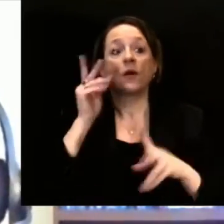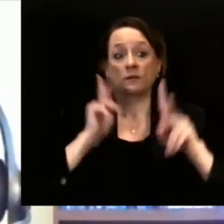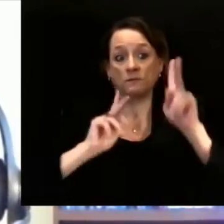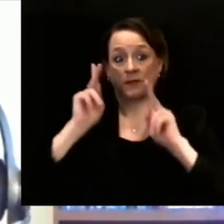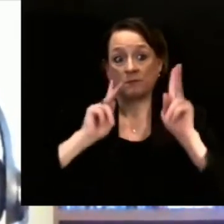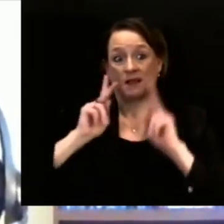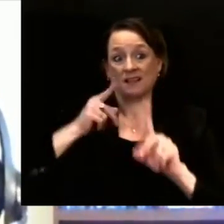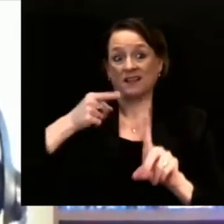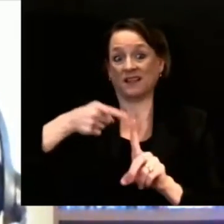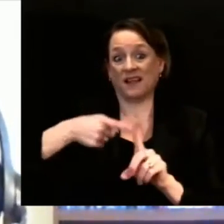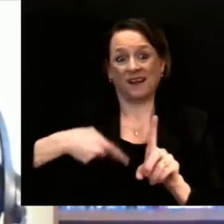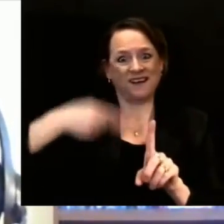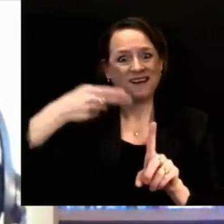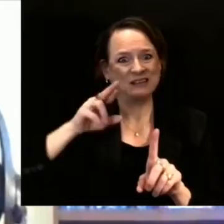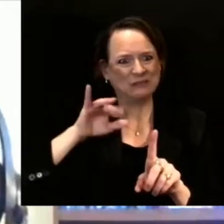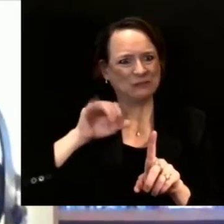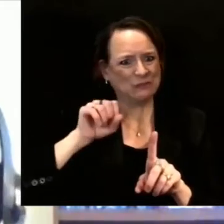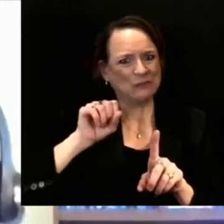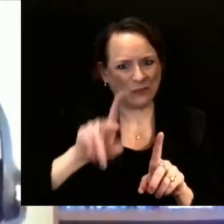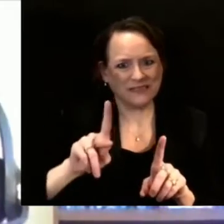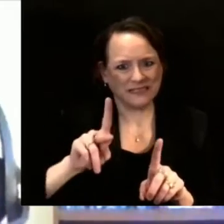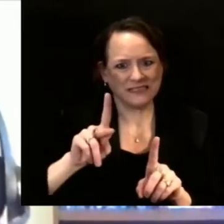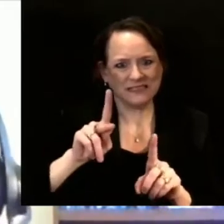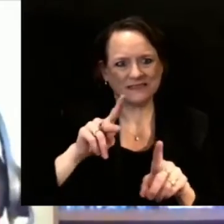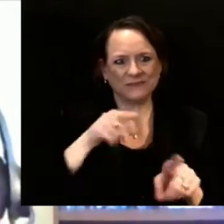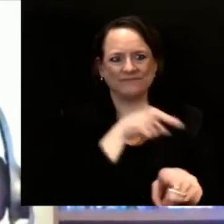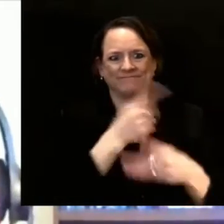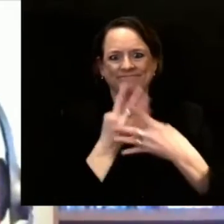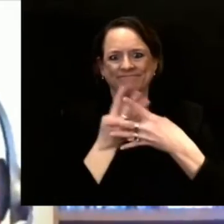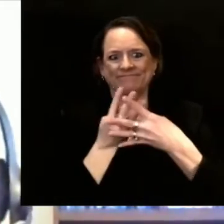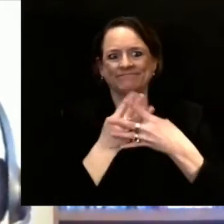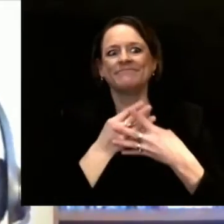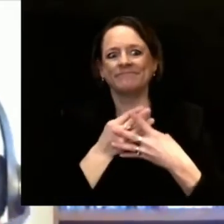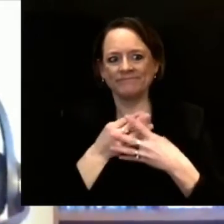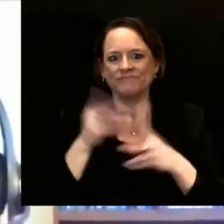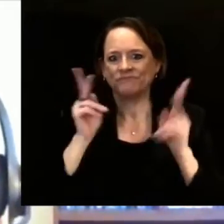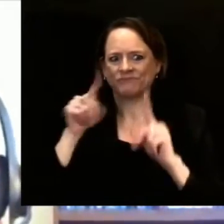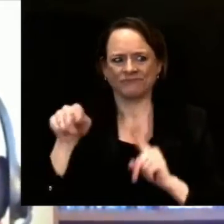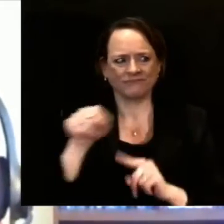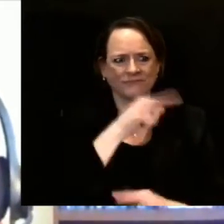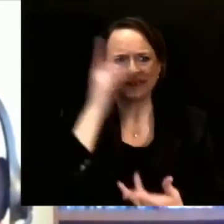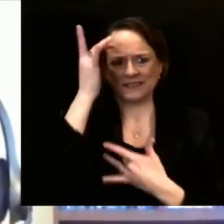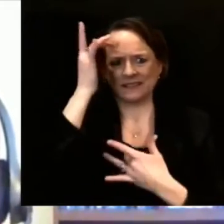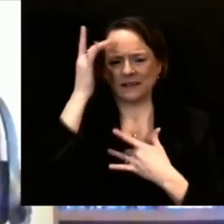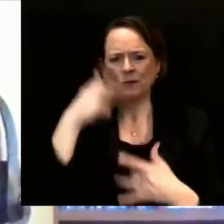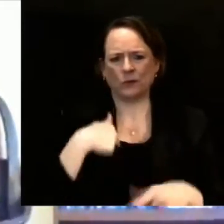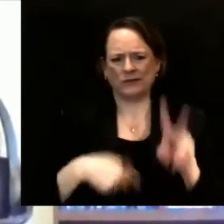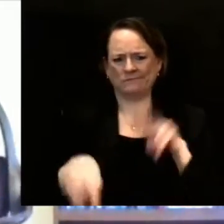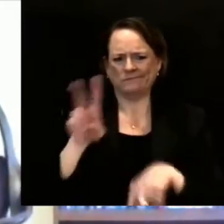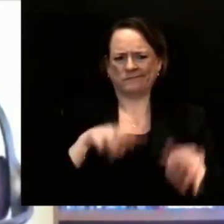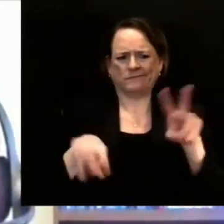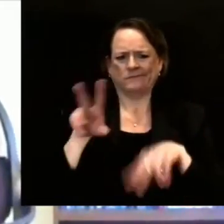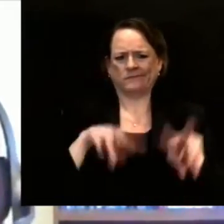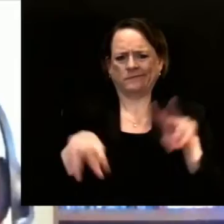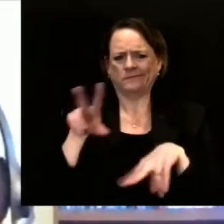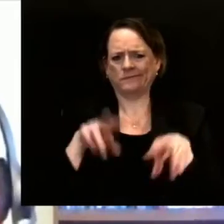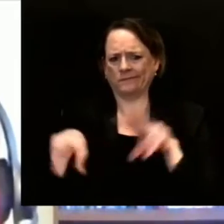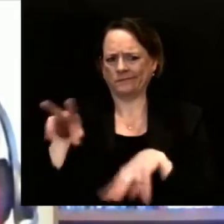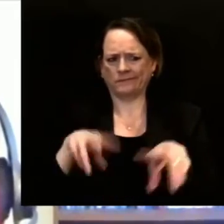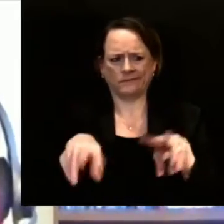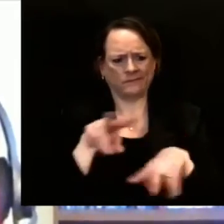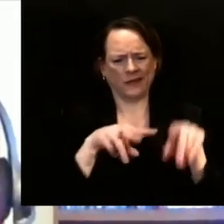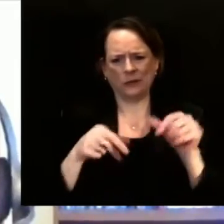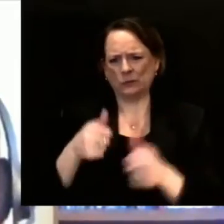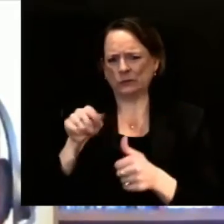as we looked at these populations, those were the criteria that were used. When the